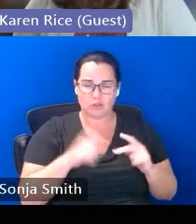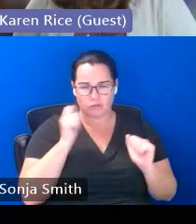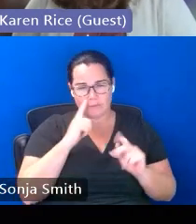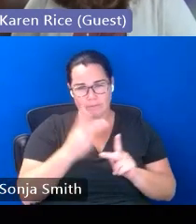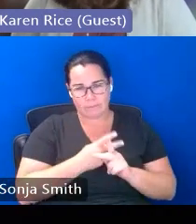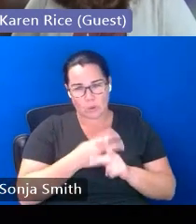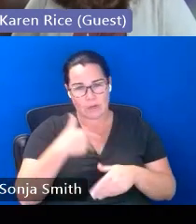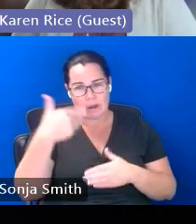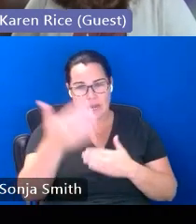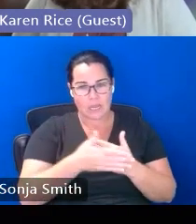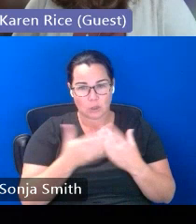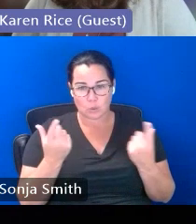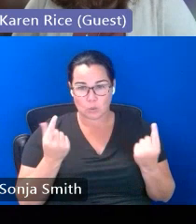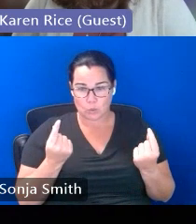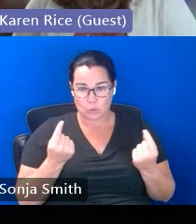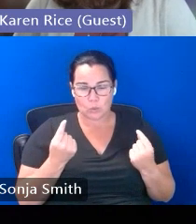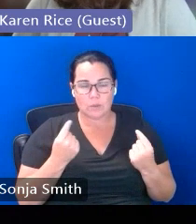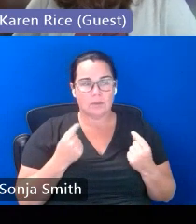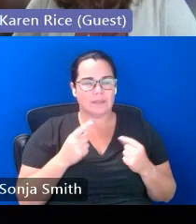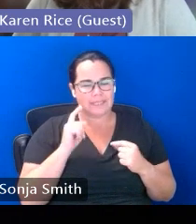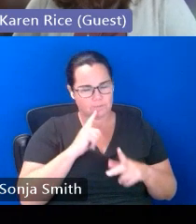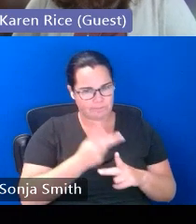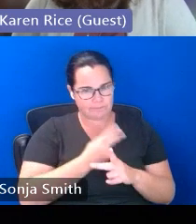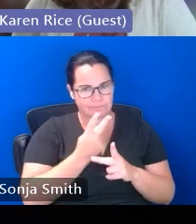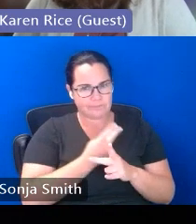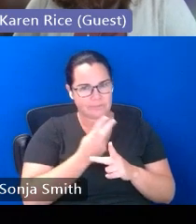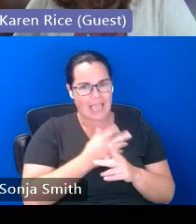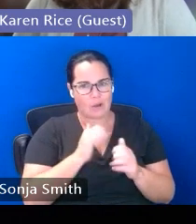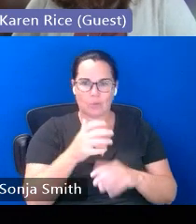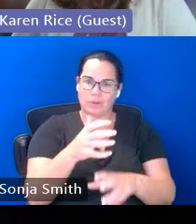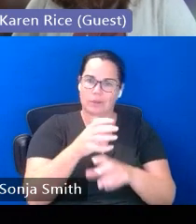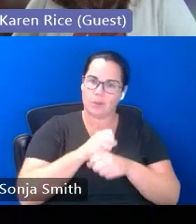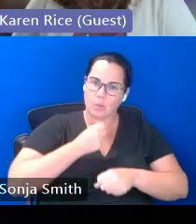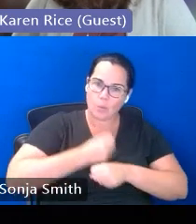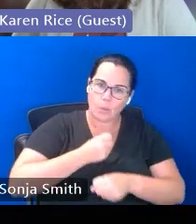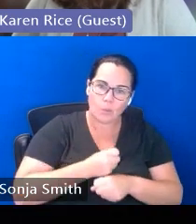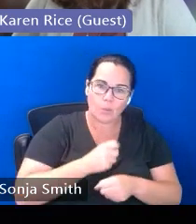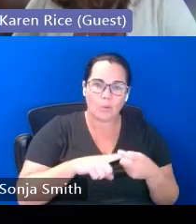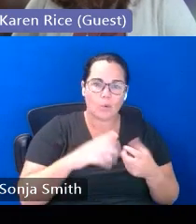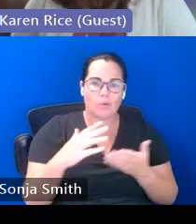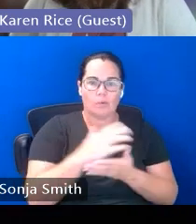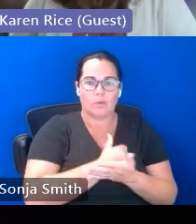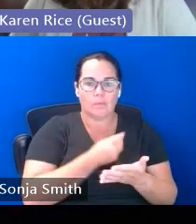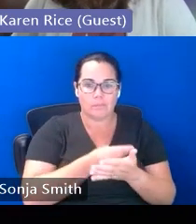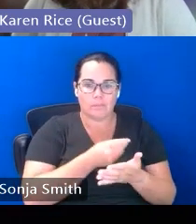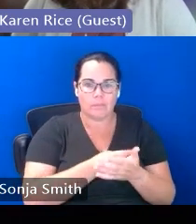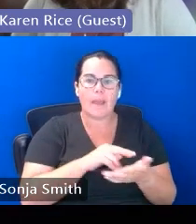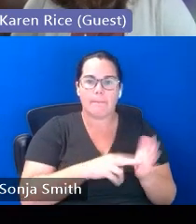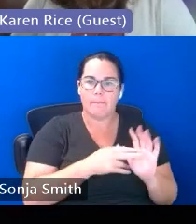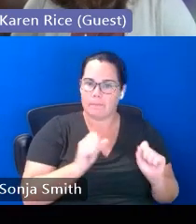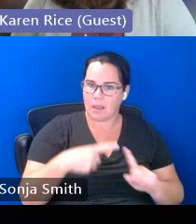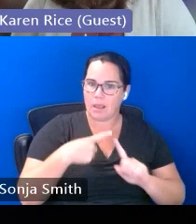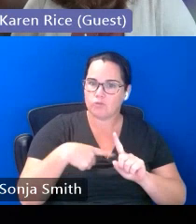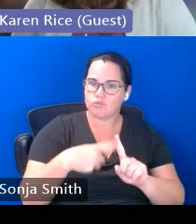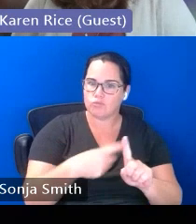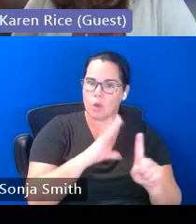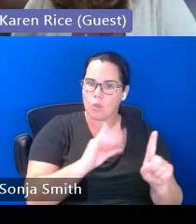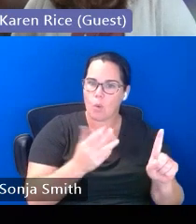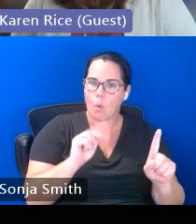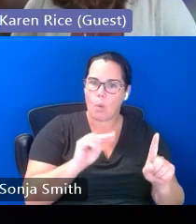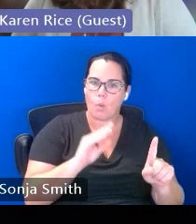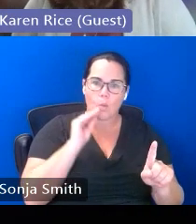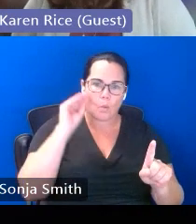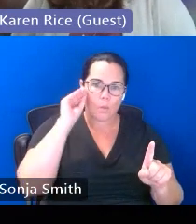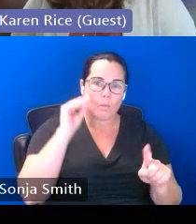next steps are they need to figure out how to get jobs or income so they can rent their own place but right now they're in